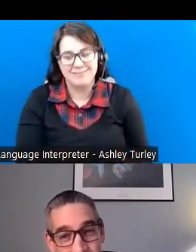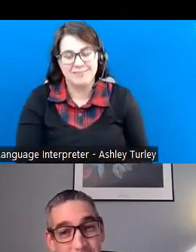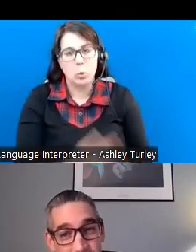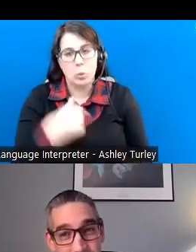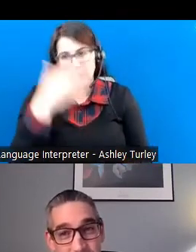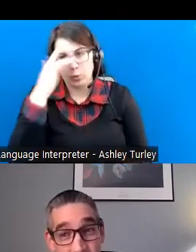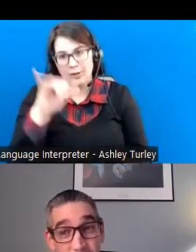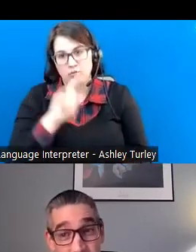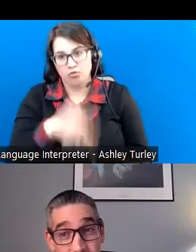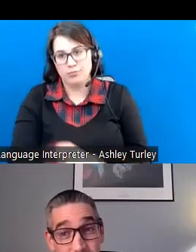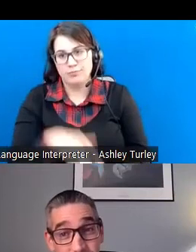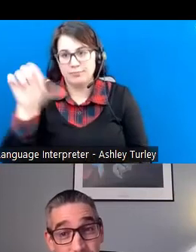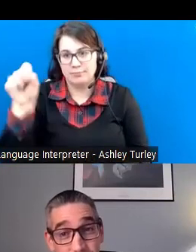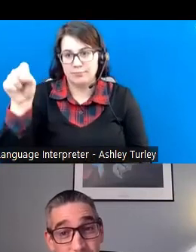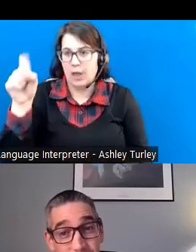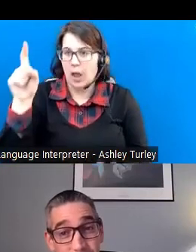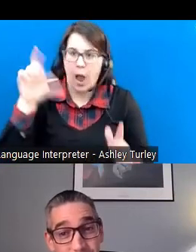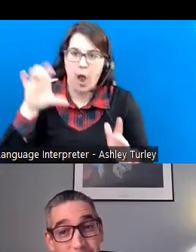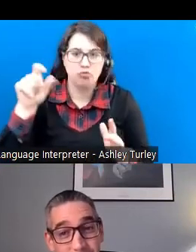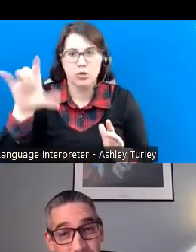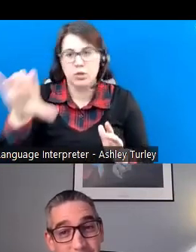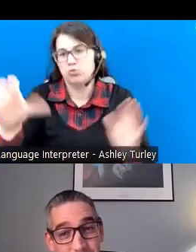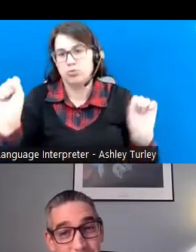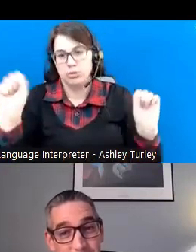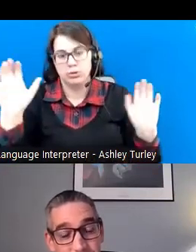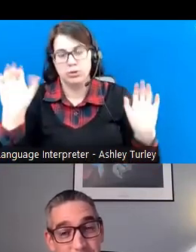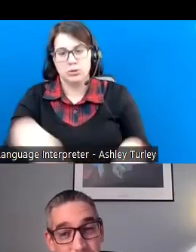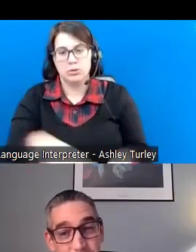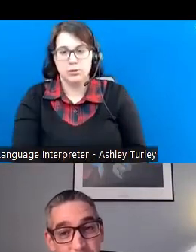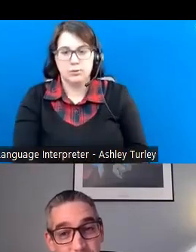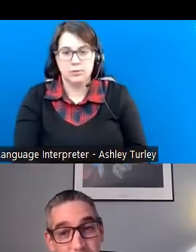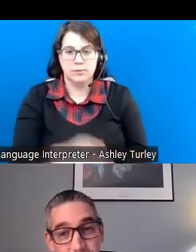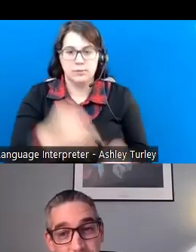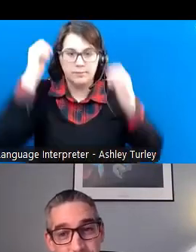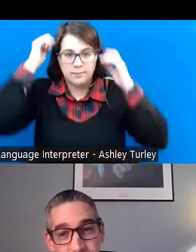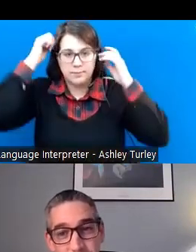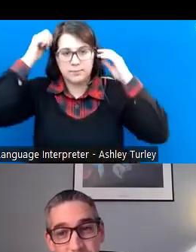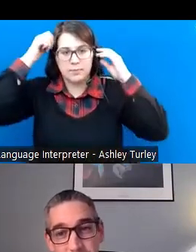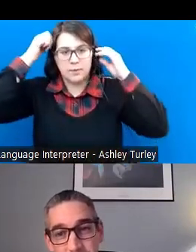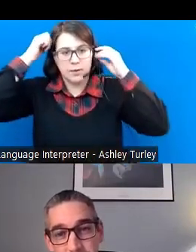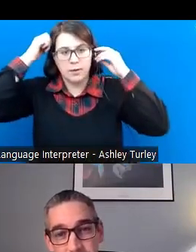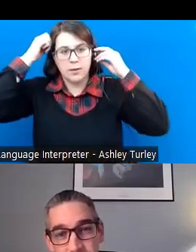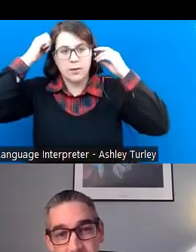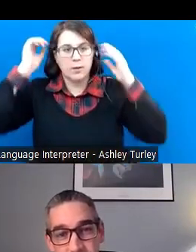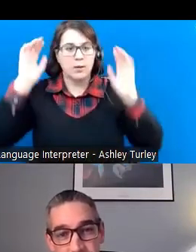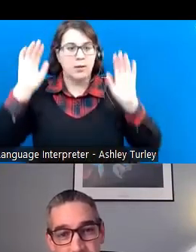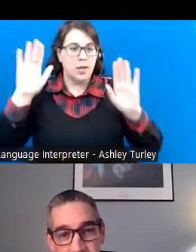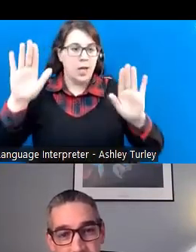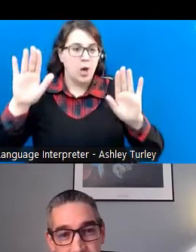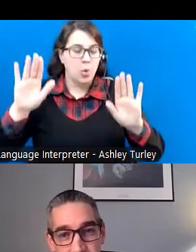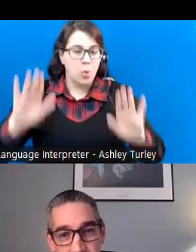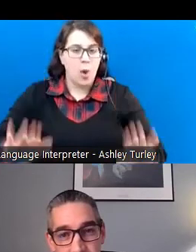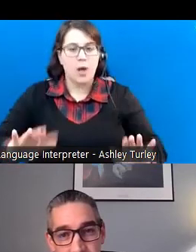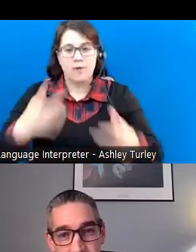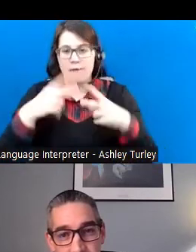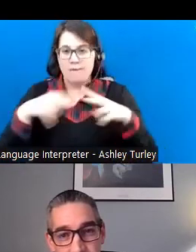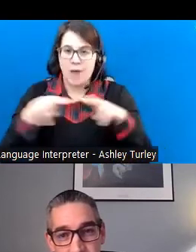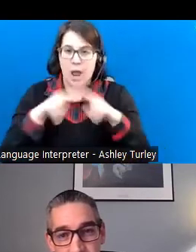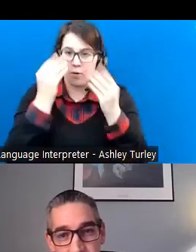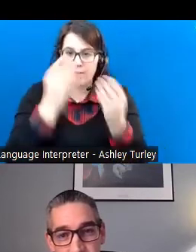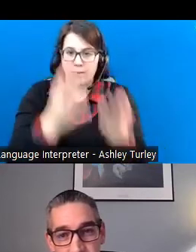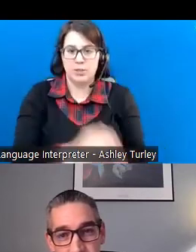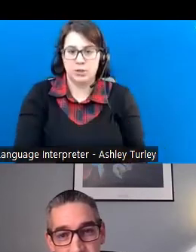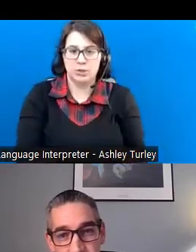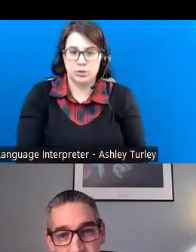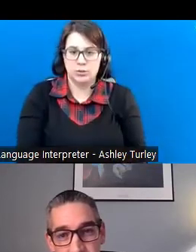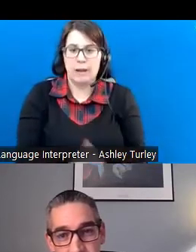true, so. Yes, yes. Hundreds, hundreds for sure. Yeah. Well, this was incredible, valuable information that just helps to